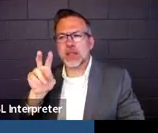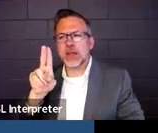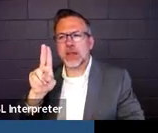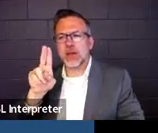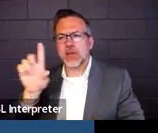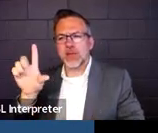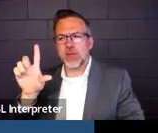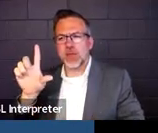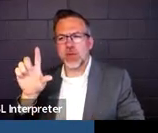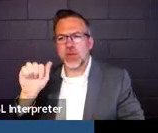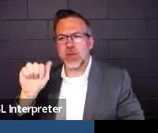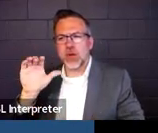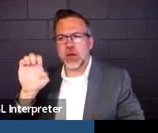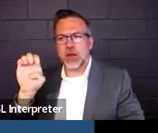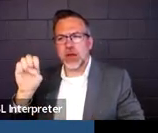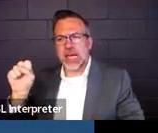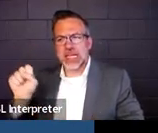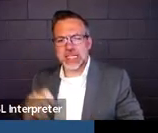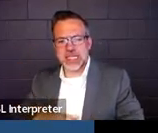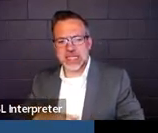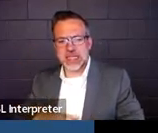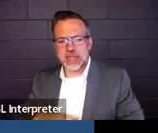Full access is full access.